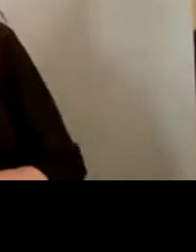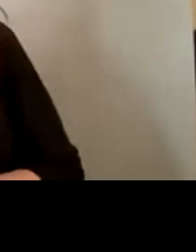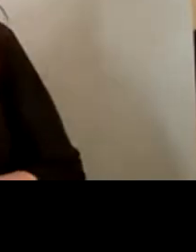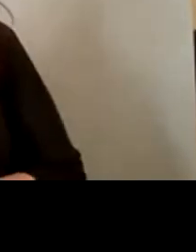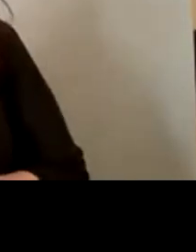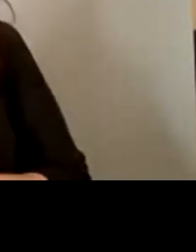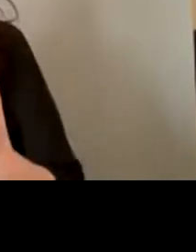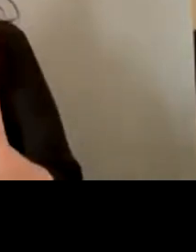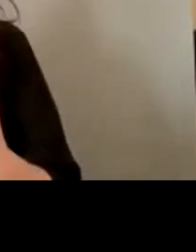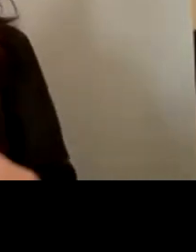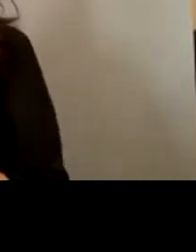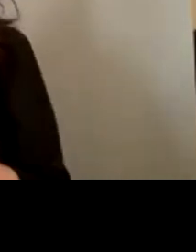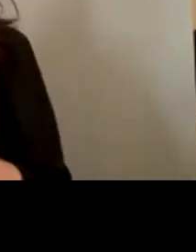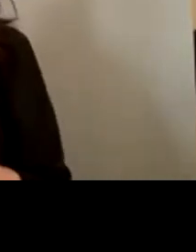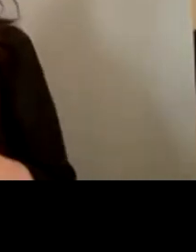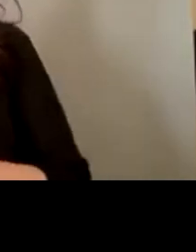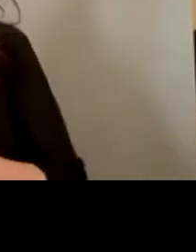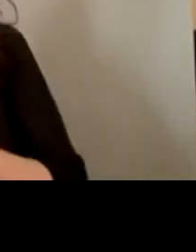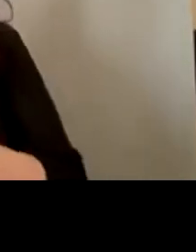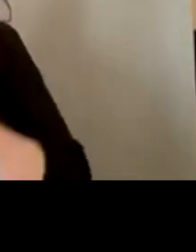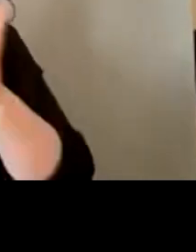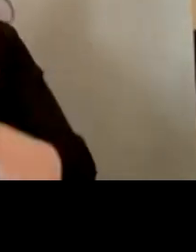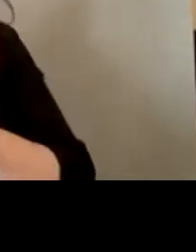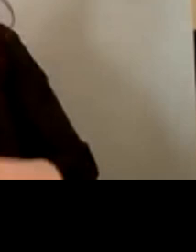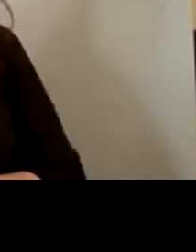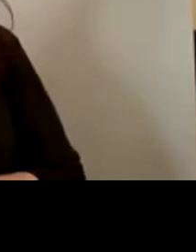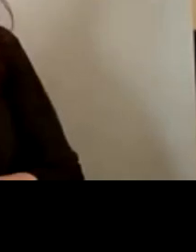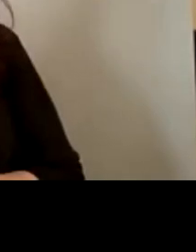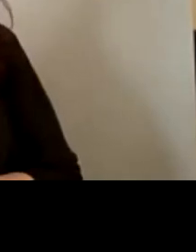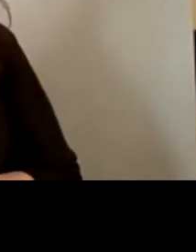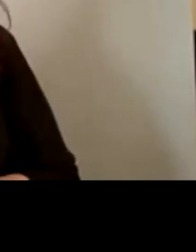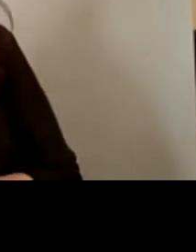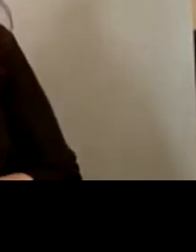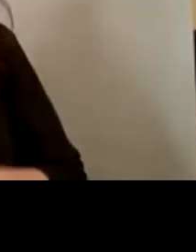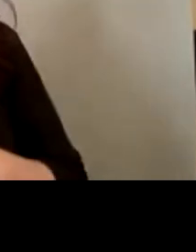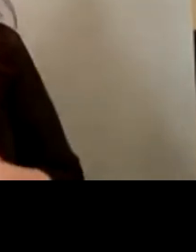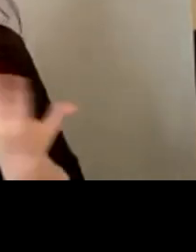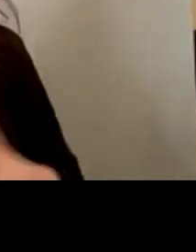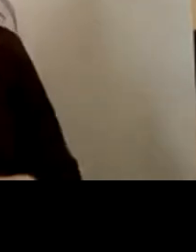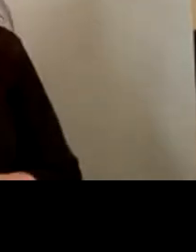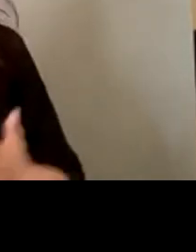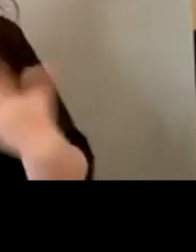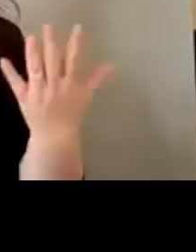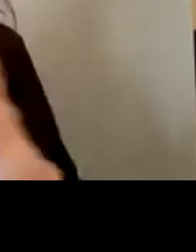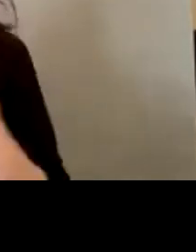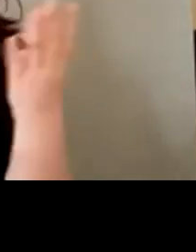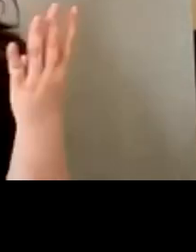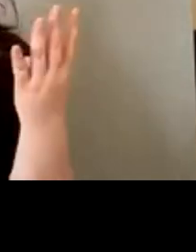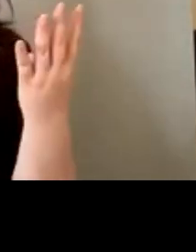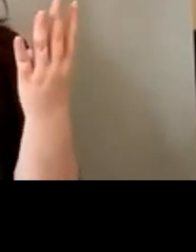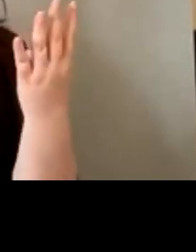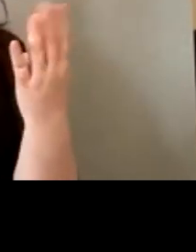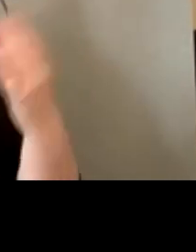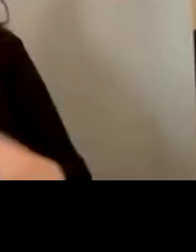chat and what i'm going to suggest is um if you have any questions for any of the speakers tonight then we